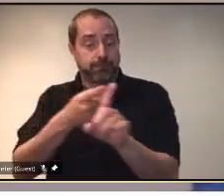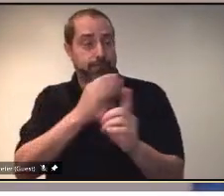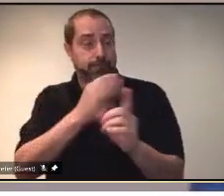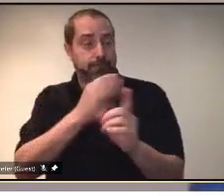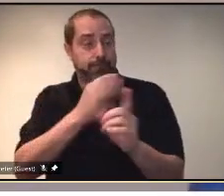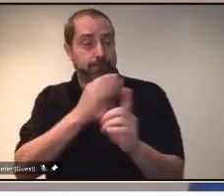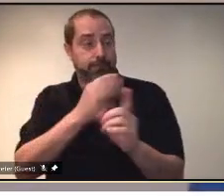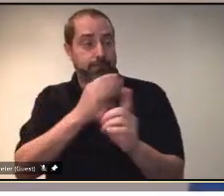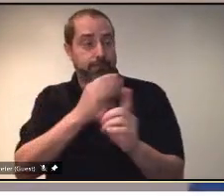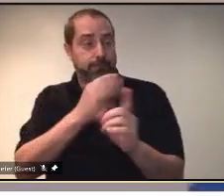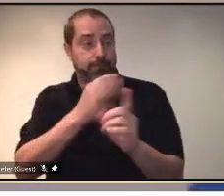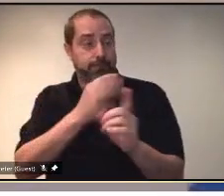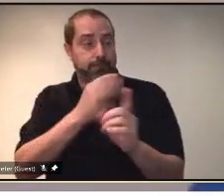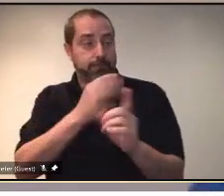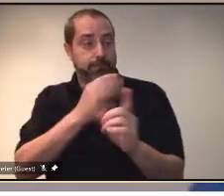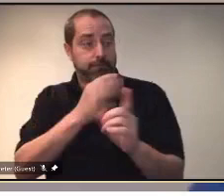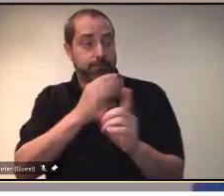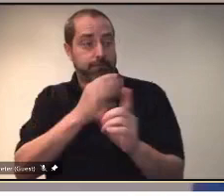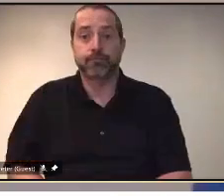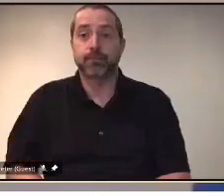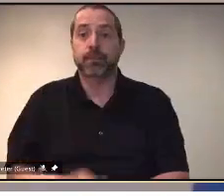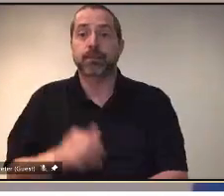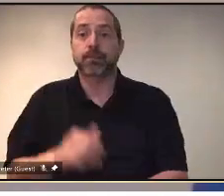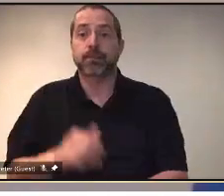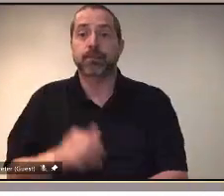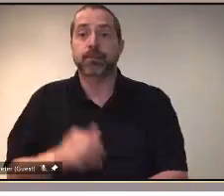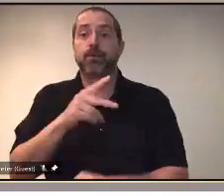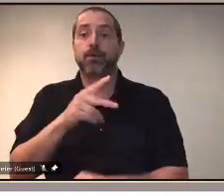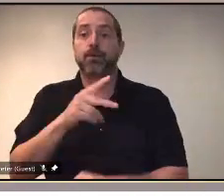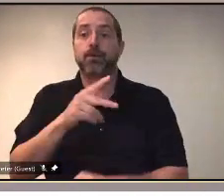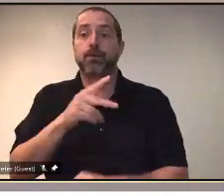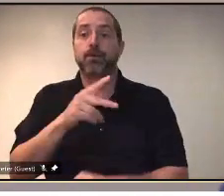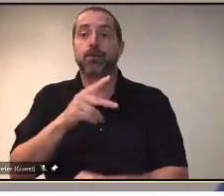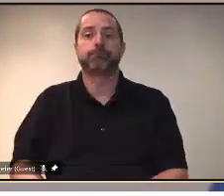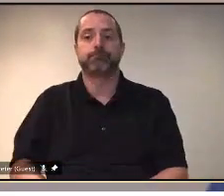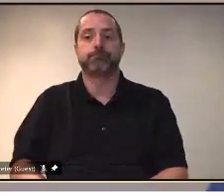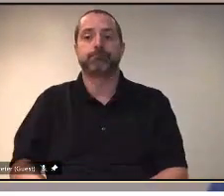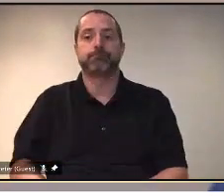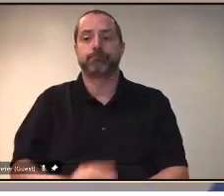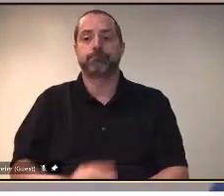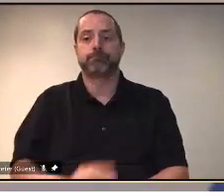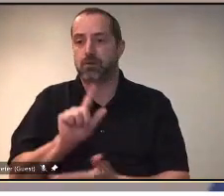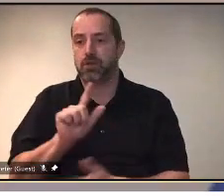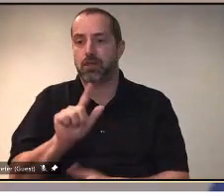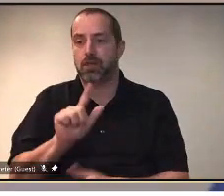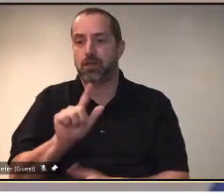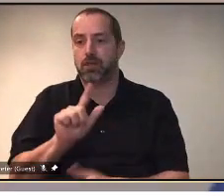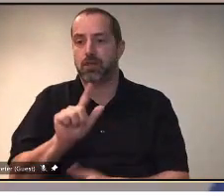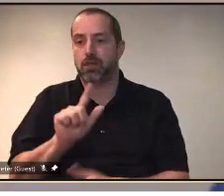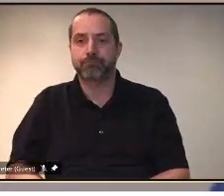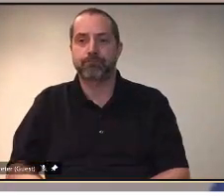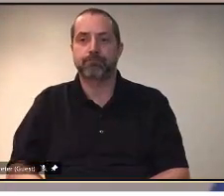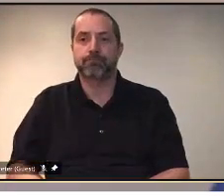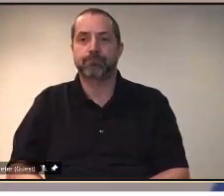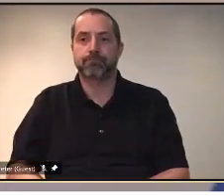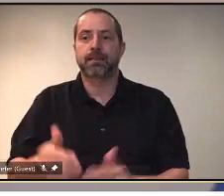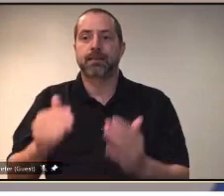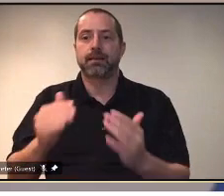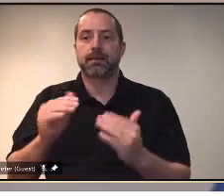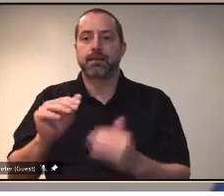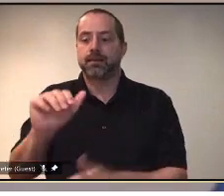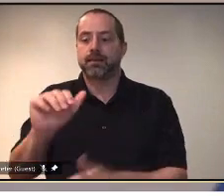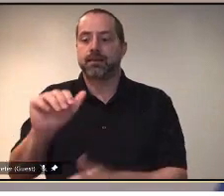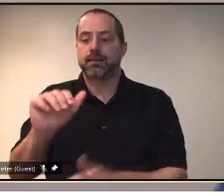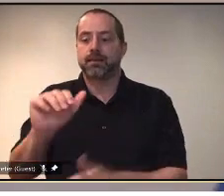do you have a follow-up question Julia no that answers my question thank you okay and we'll go to Adam Hunter with CBC